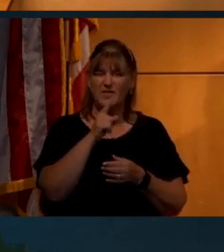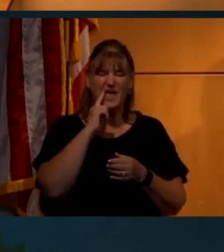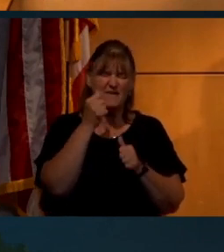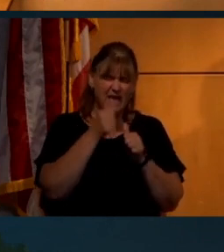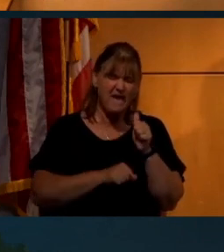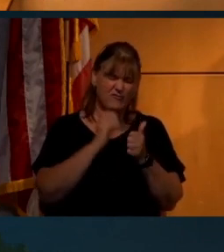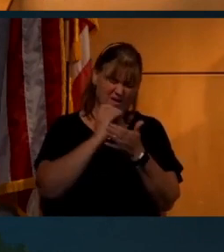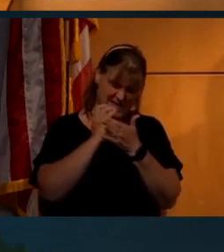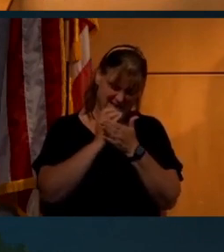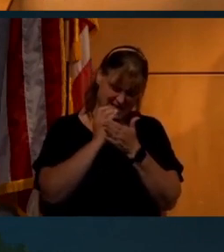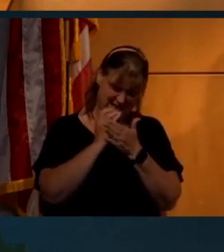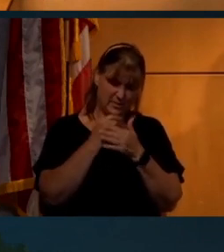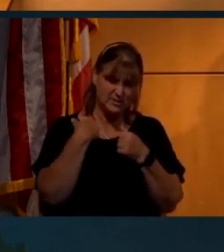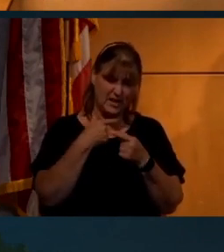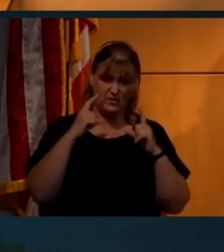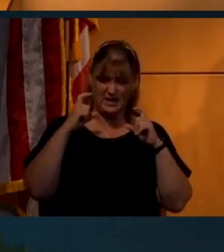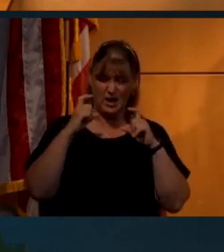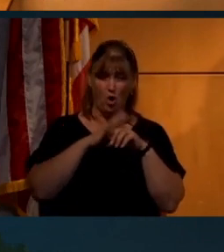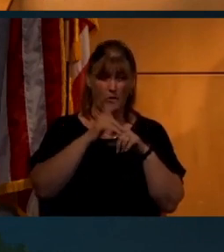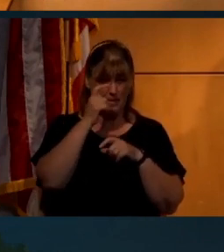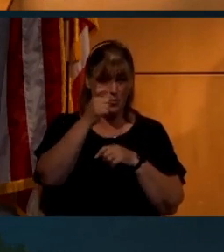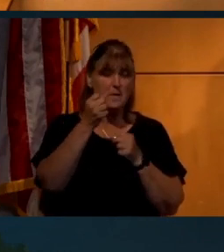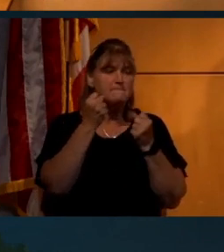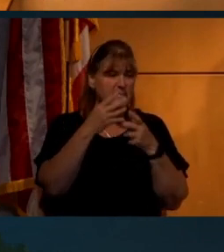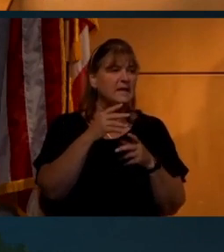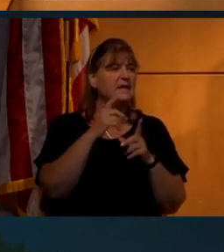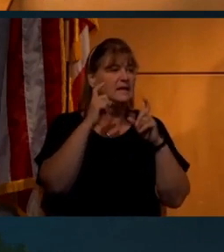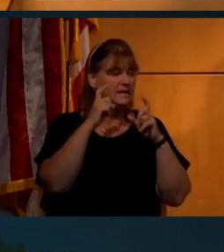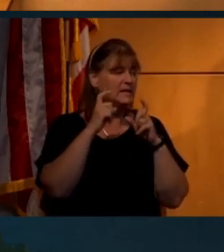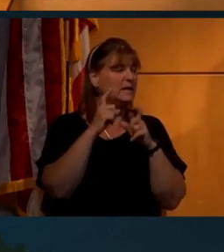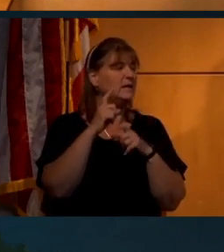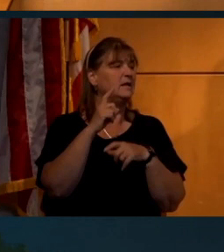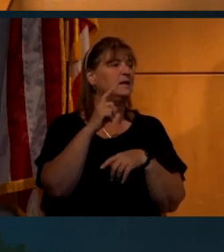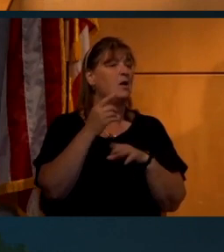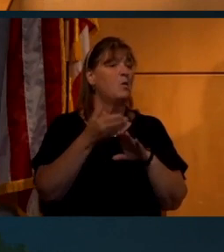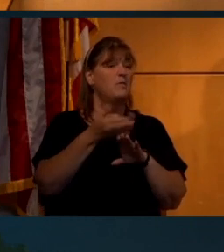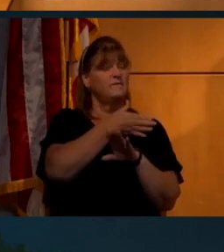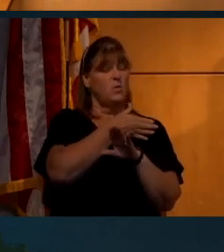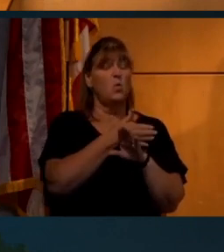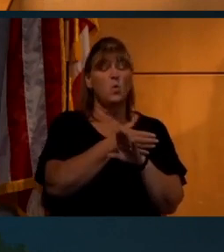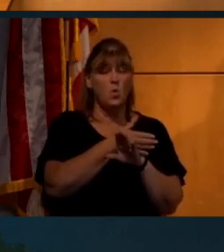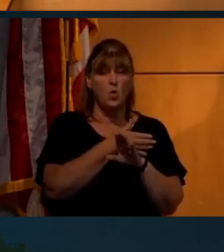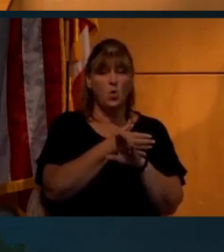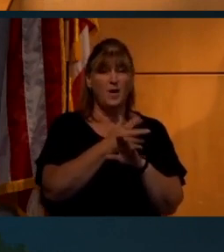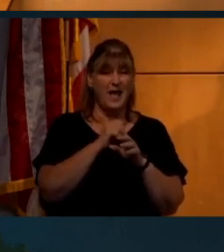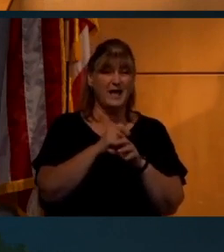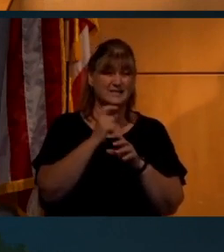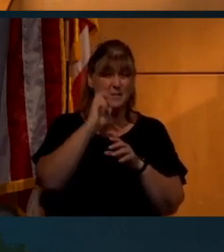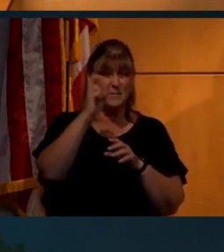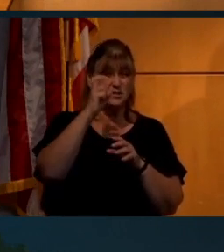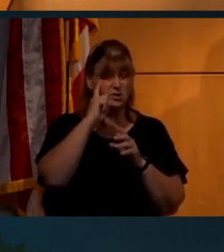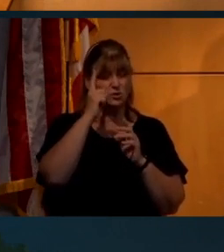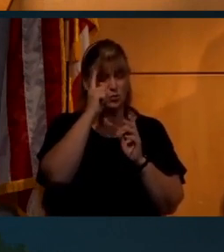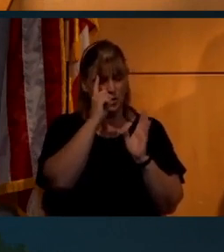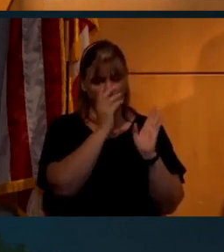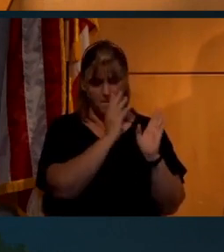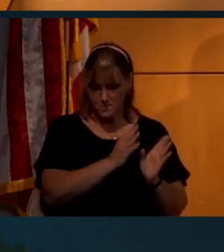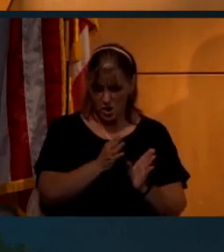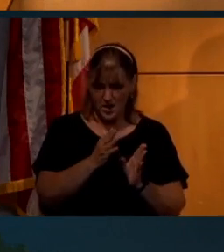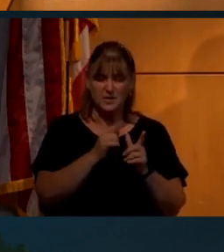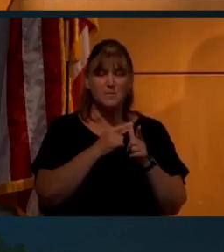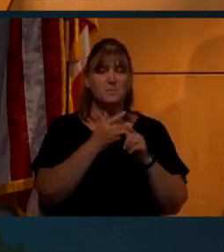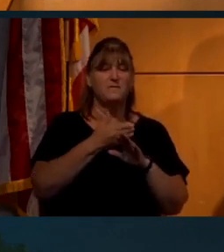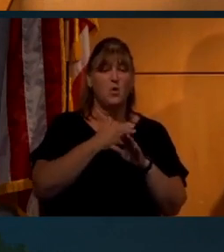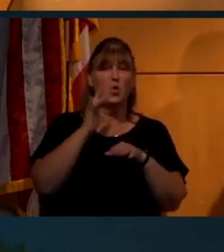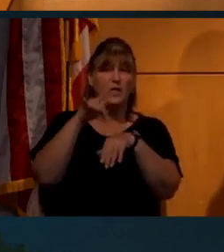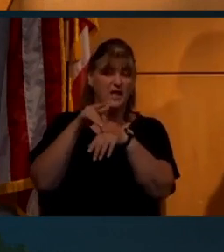single image ever taken on the moon. And many of them were taken before as the missions were being prepped and on the way to the moon in space.